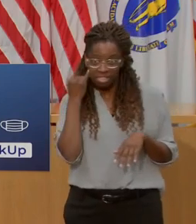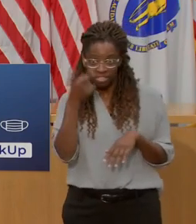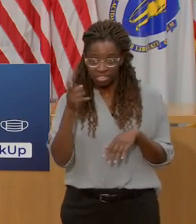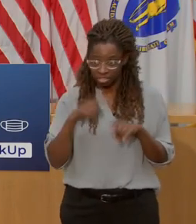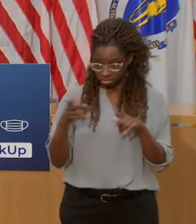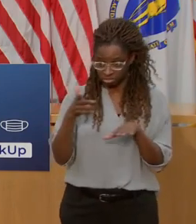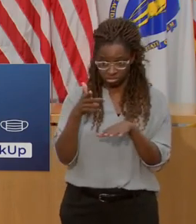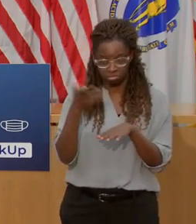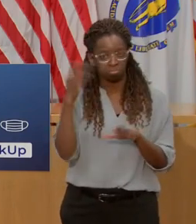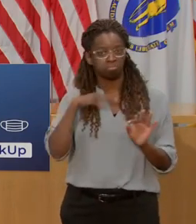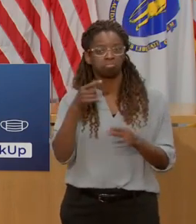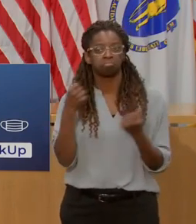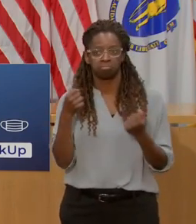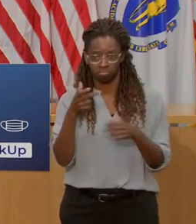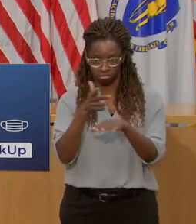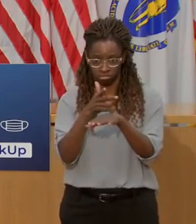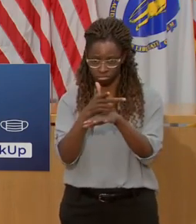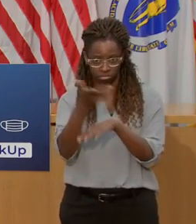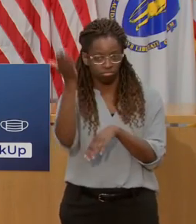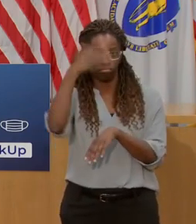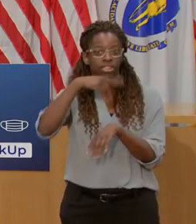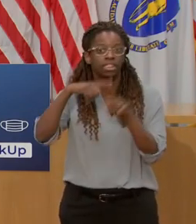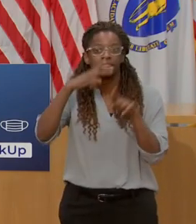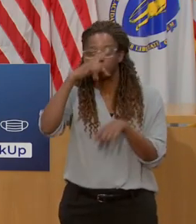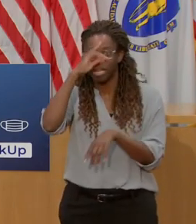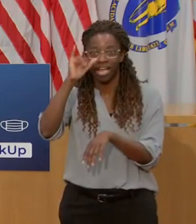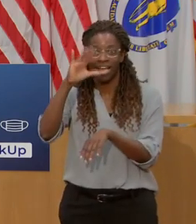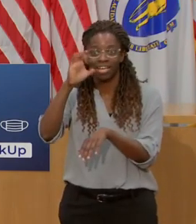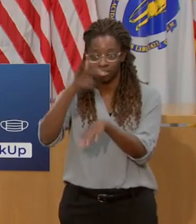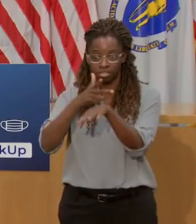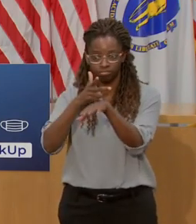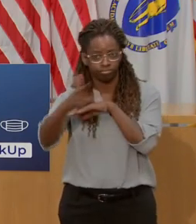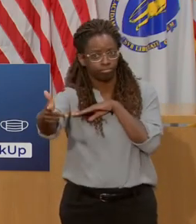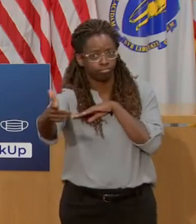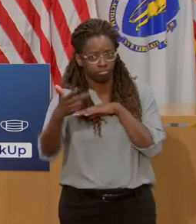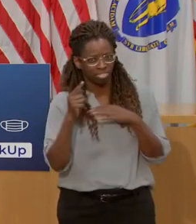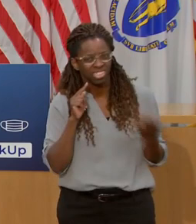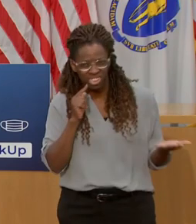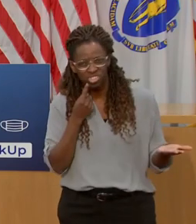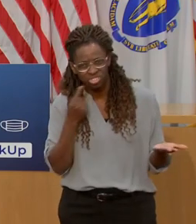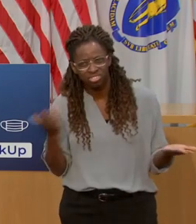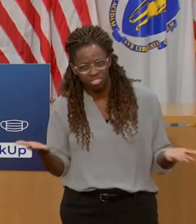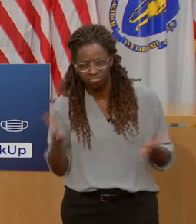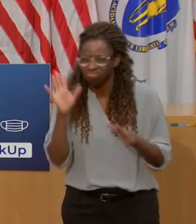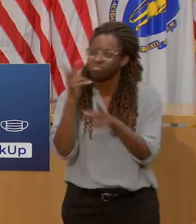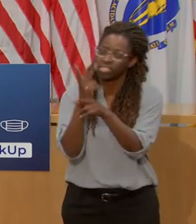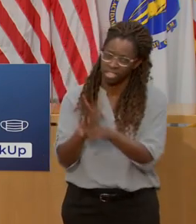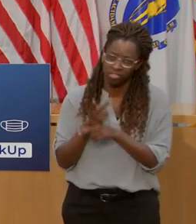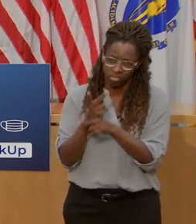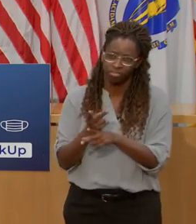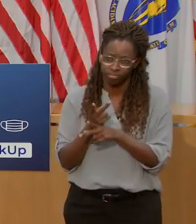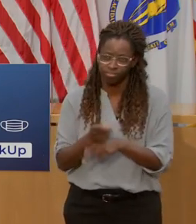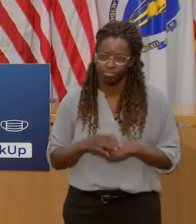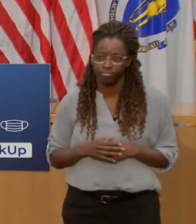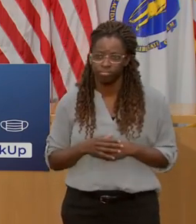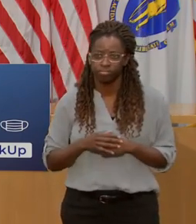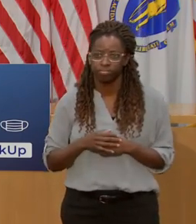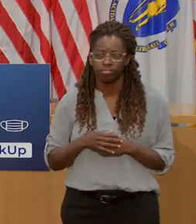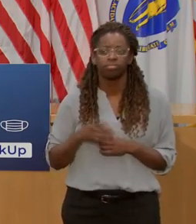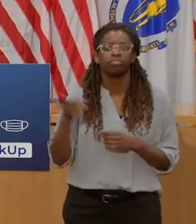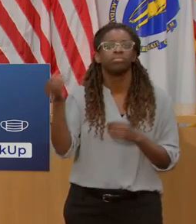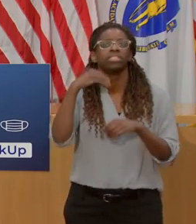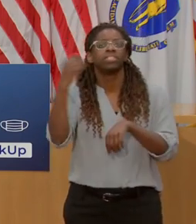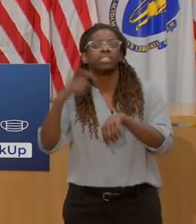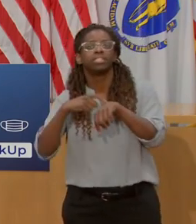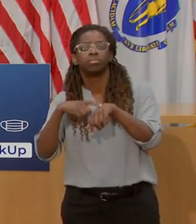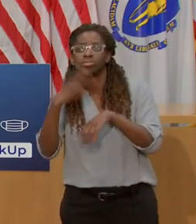So please take this storm seriously because driving conditions will be difficult and the cleanup on Thursday will take us a while. During the heaviest of